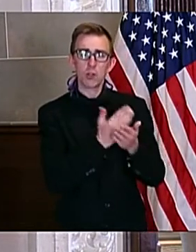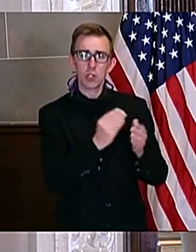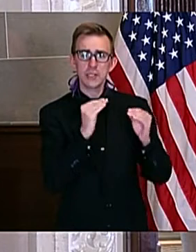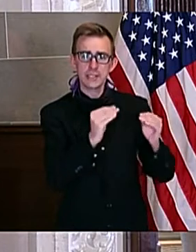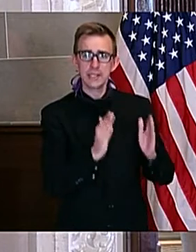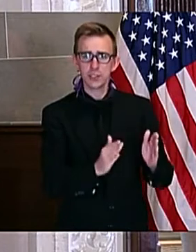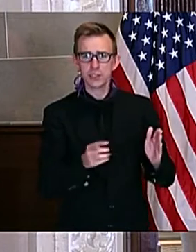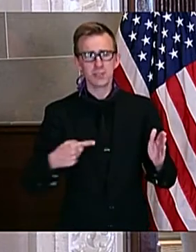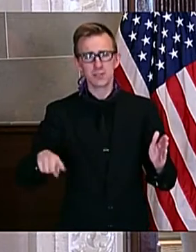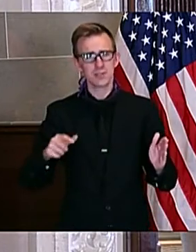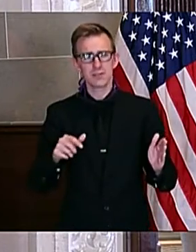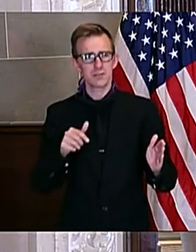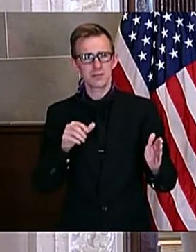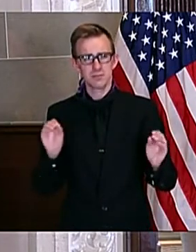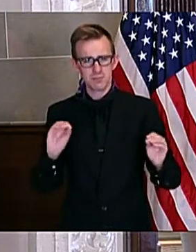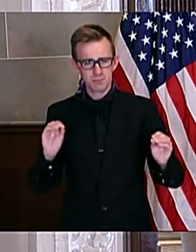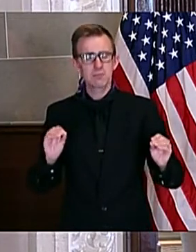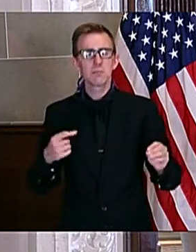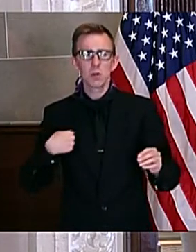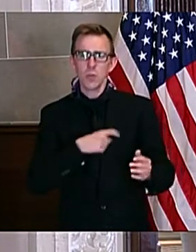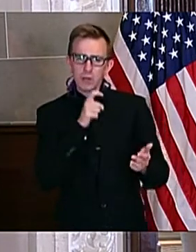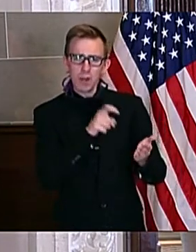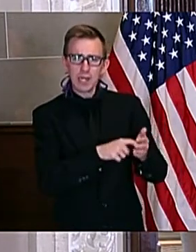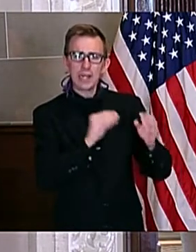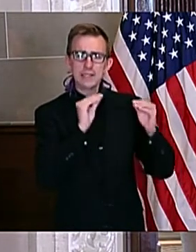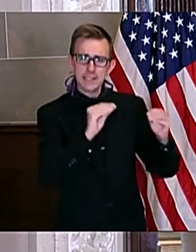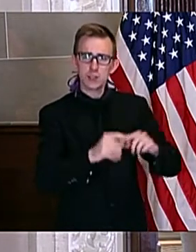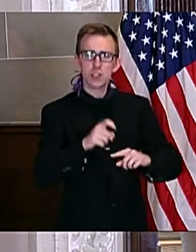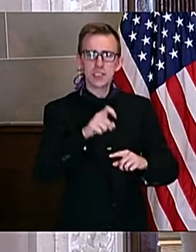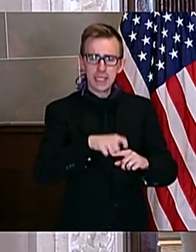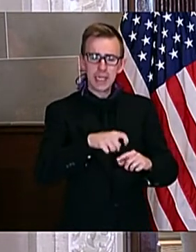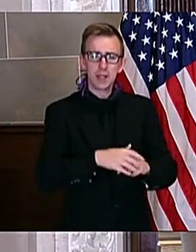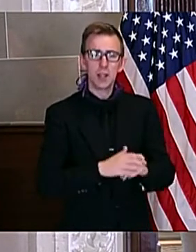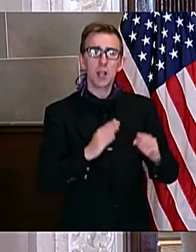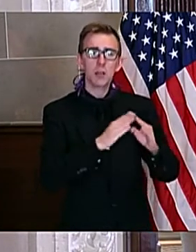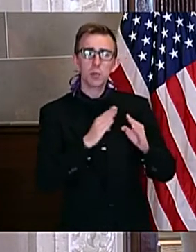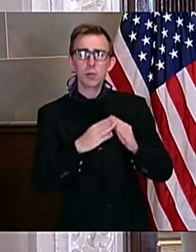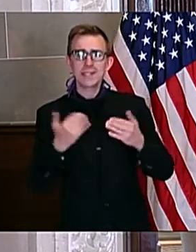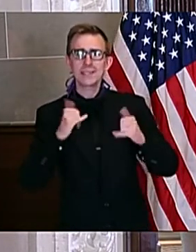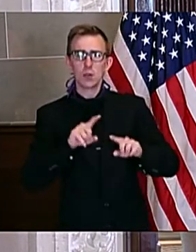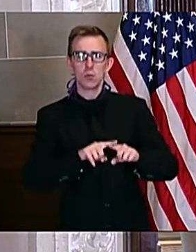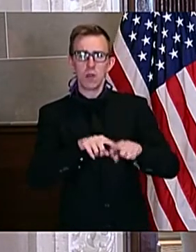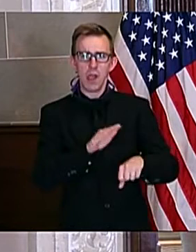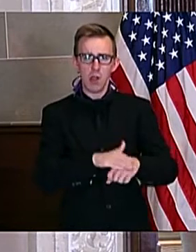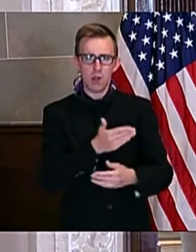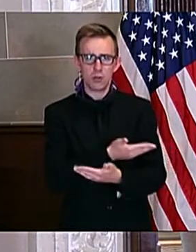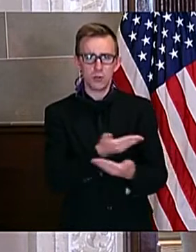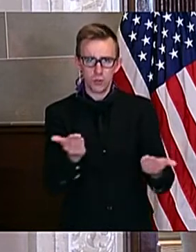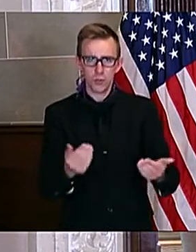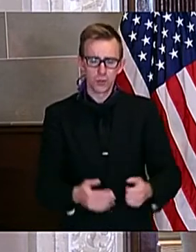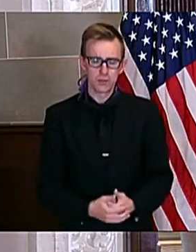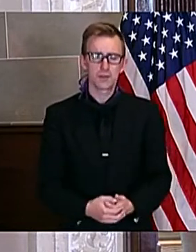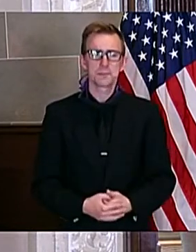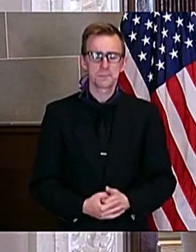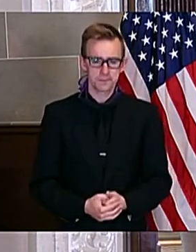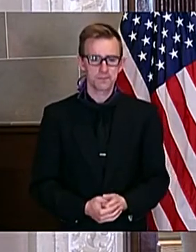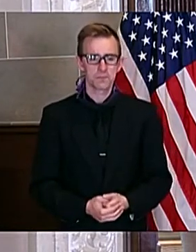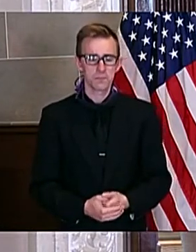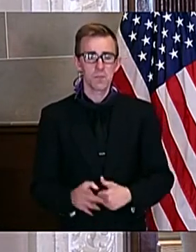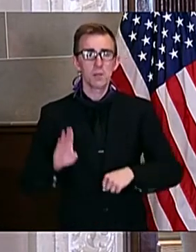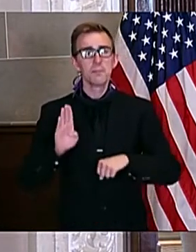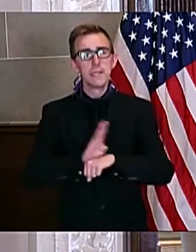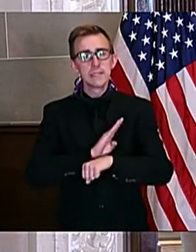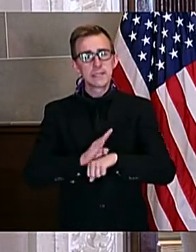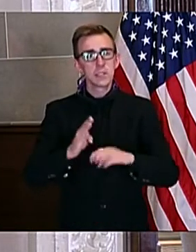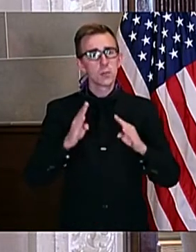teachers and leaders. Our communities continue to count on you in so many ways. And to our business